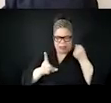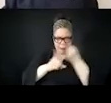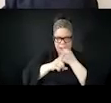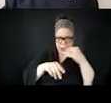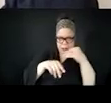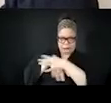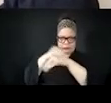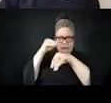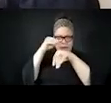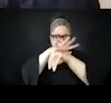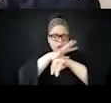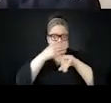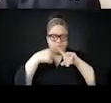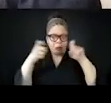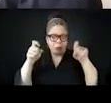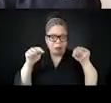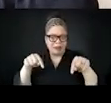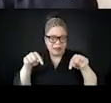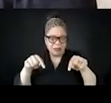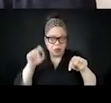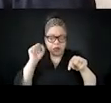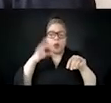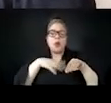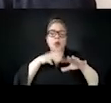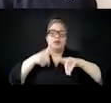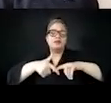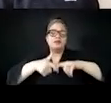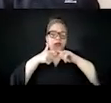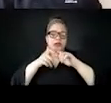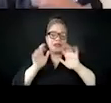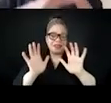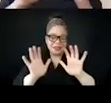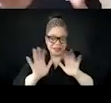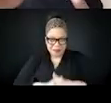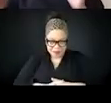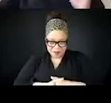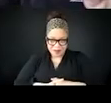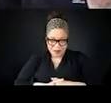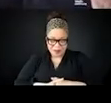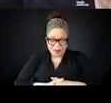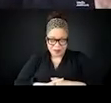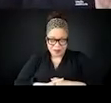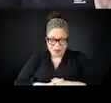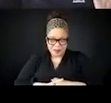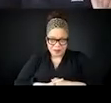Um, before we zoom forward 60 years, any questions about any of this?